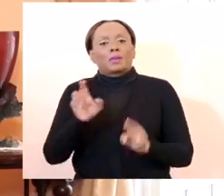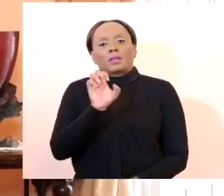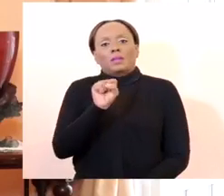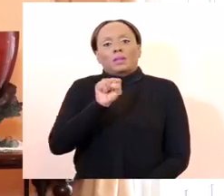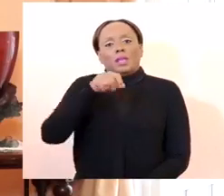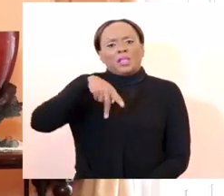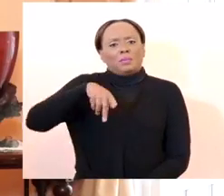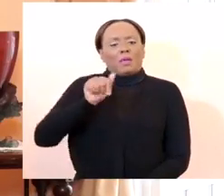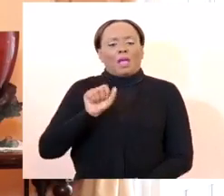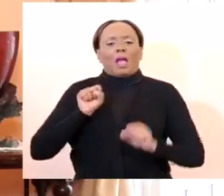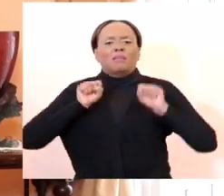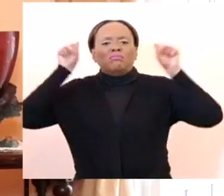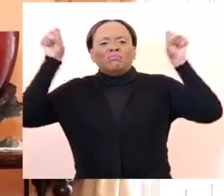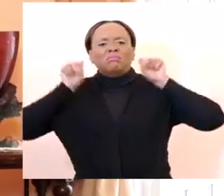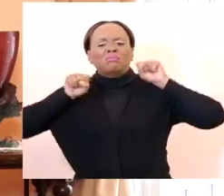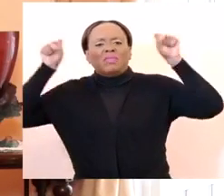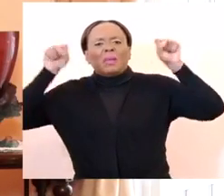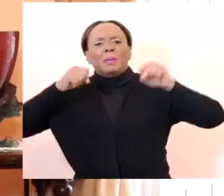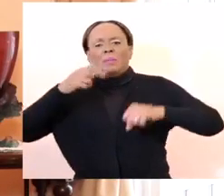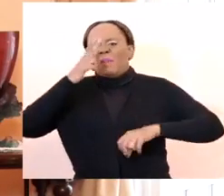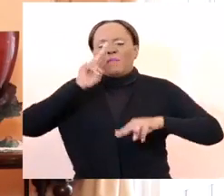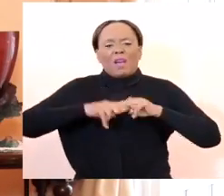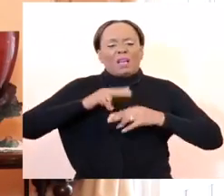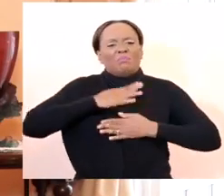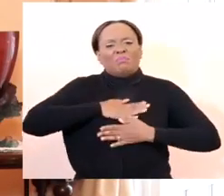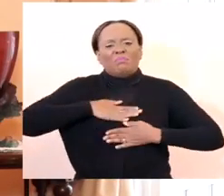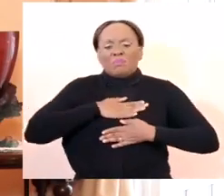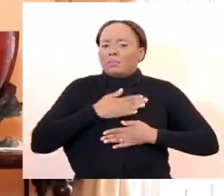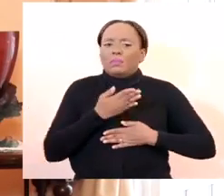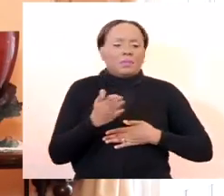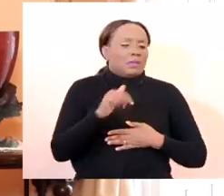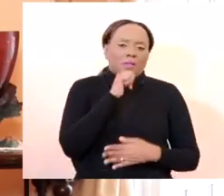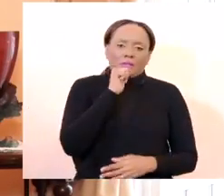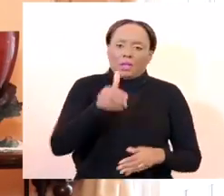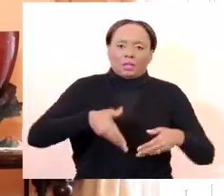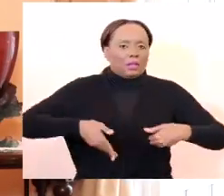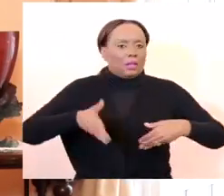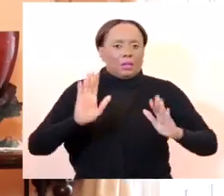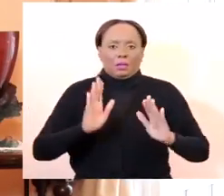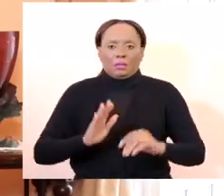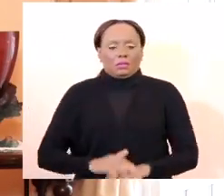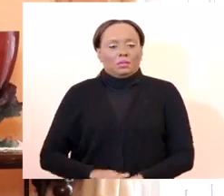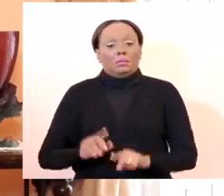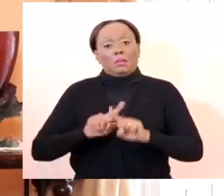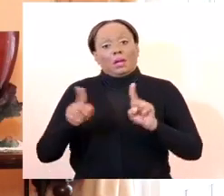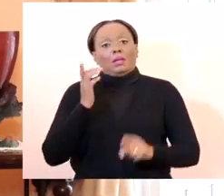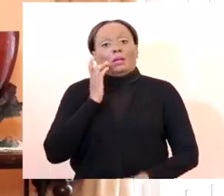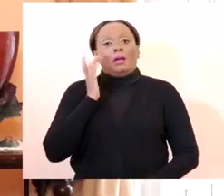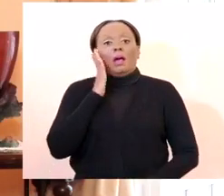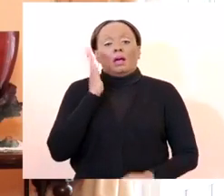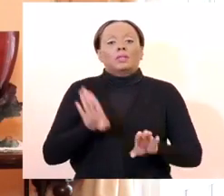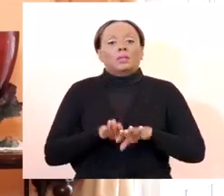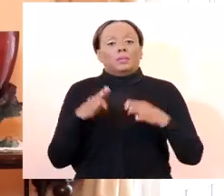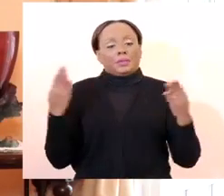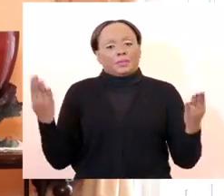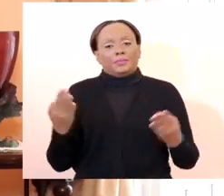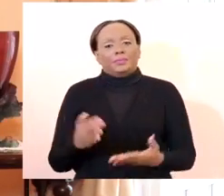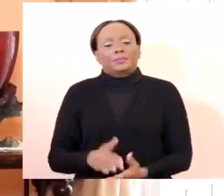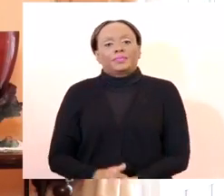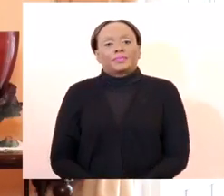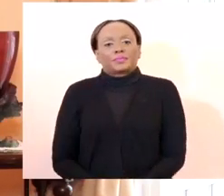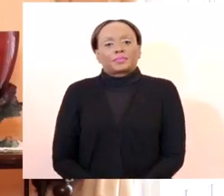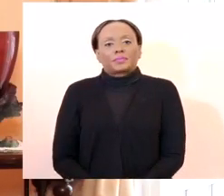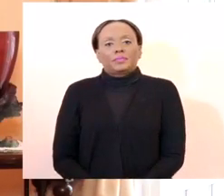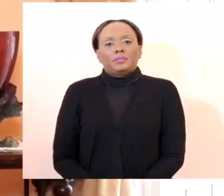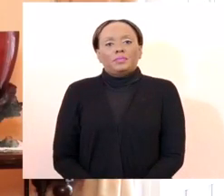gyms, discos, and those kinds of ancillary things for the entertainment and satisfaction of their guests. They'll be